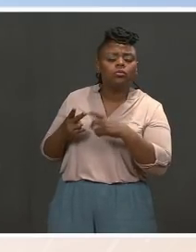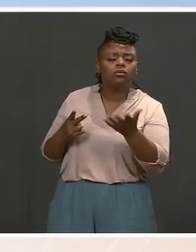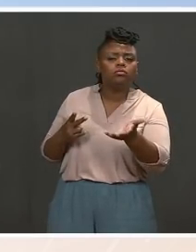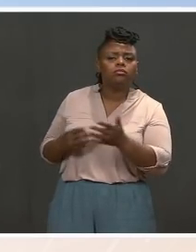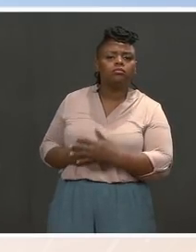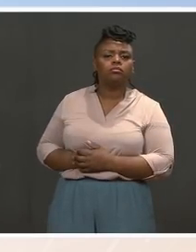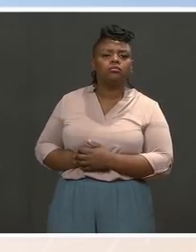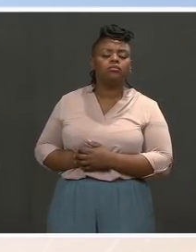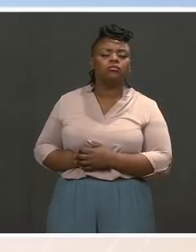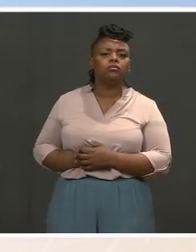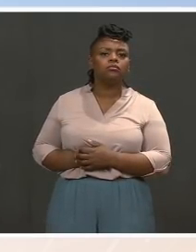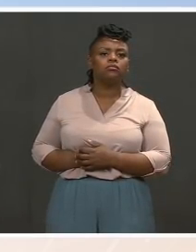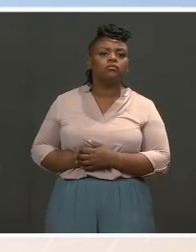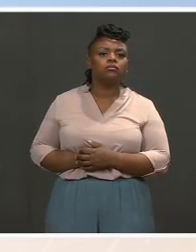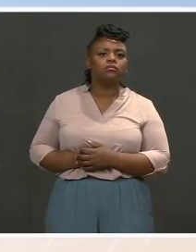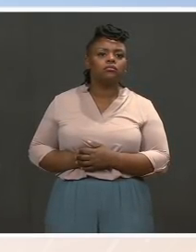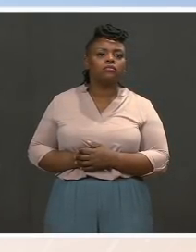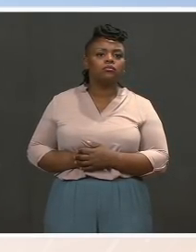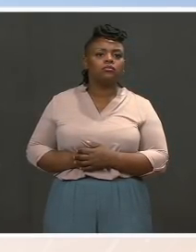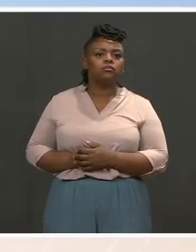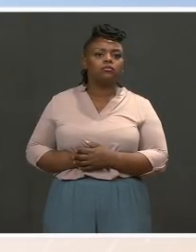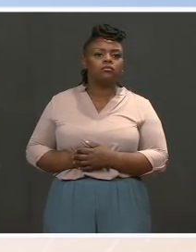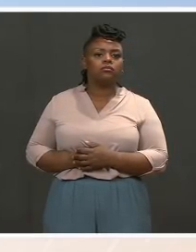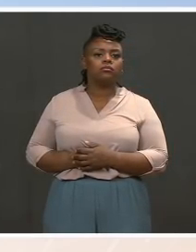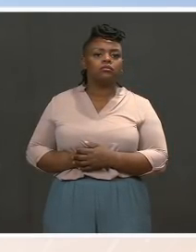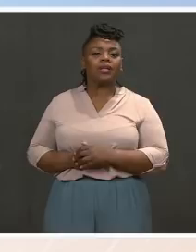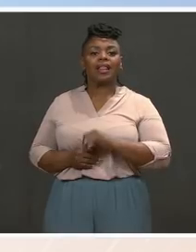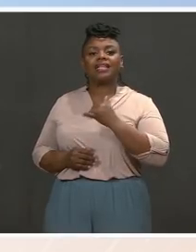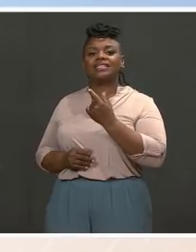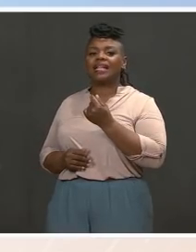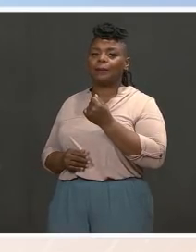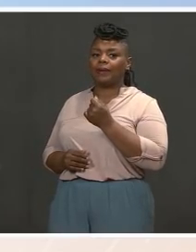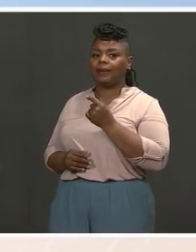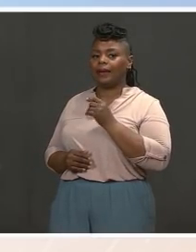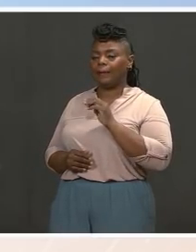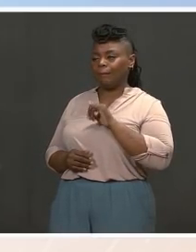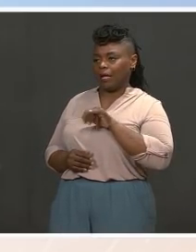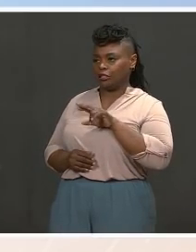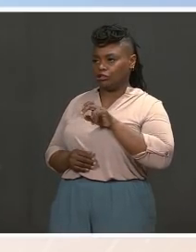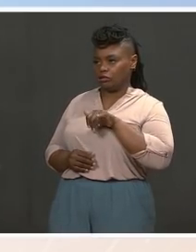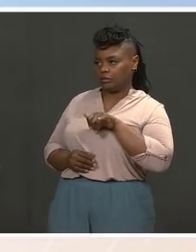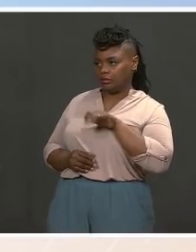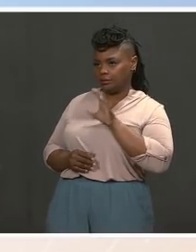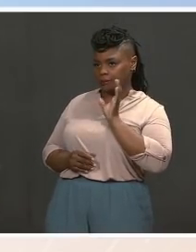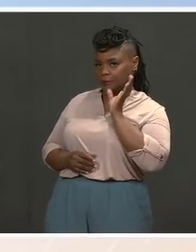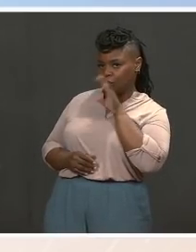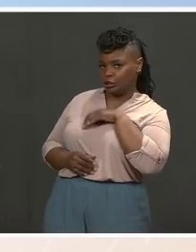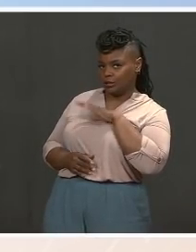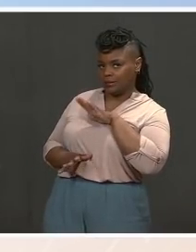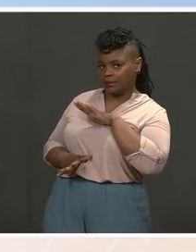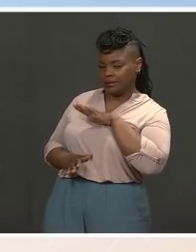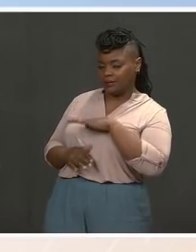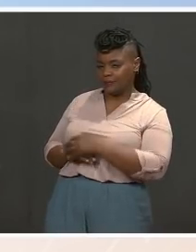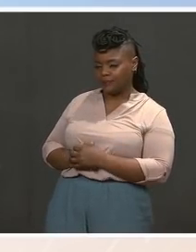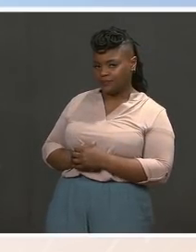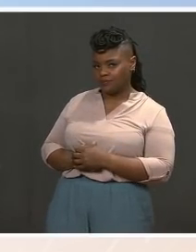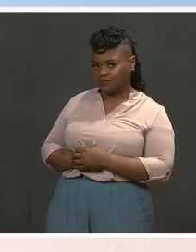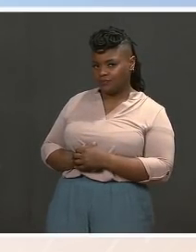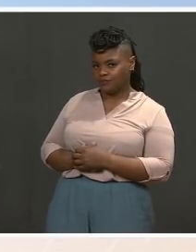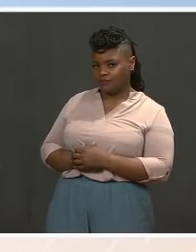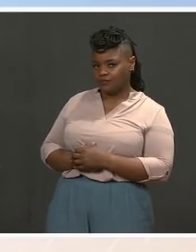So this is a, as I set it up, a bit of a mystery. And I'm sure that you've inquired about this yourself. MS. Oh, okay. Where's the cat?